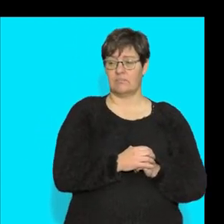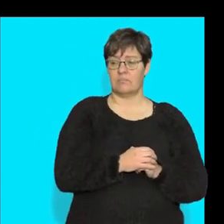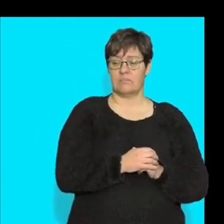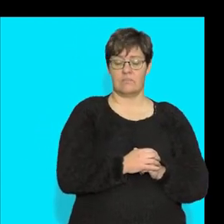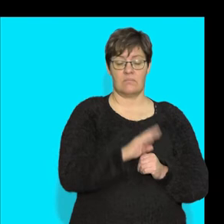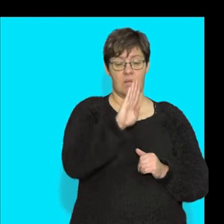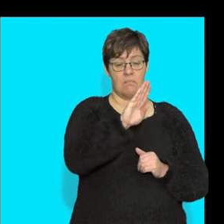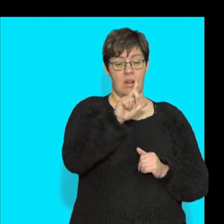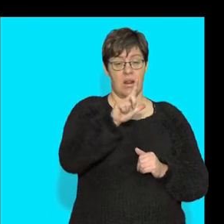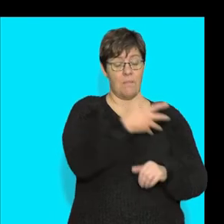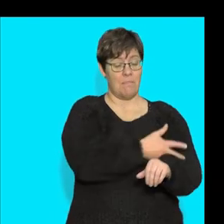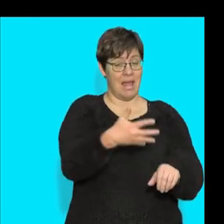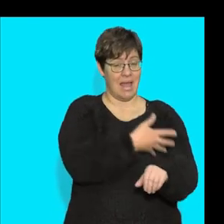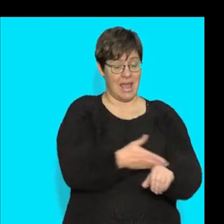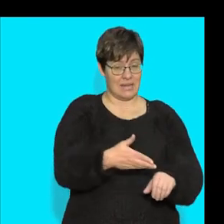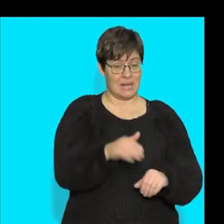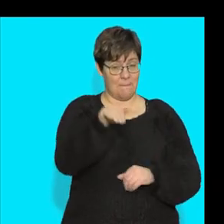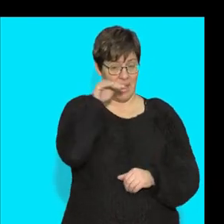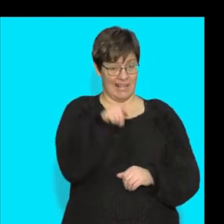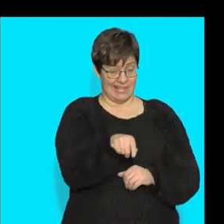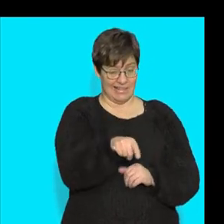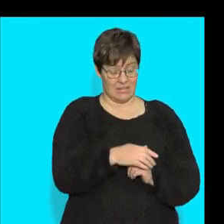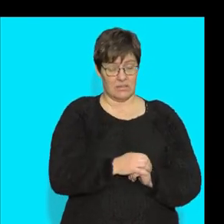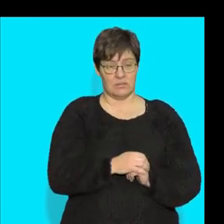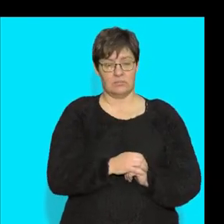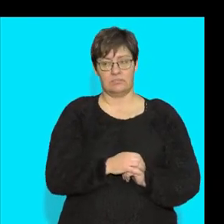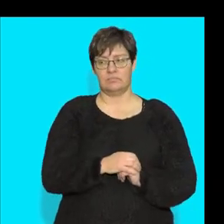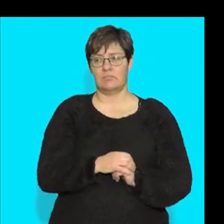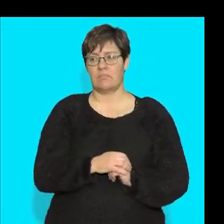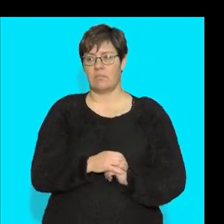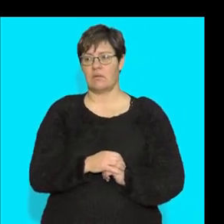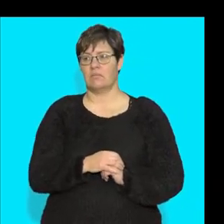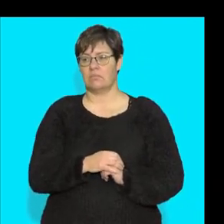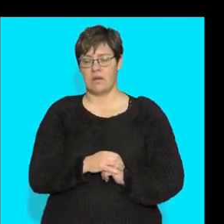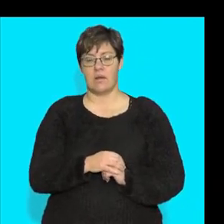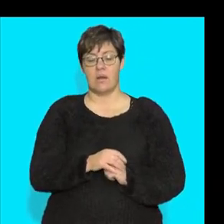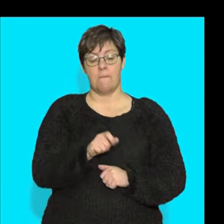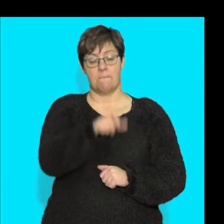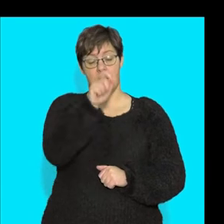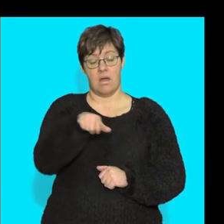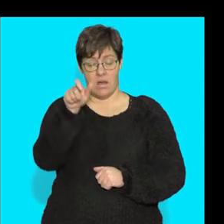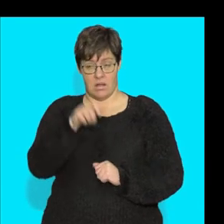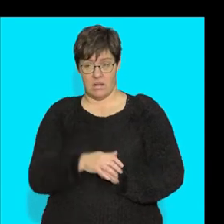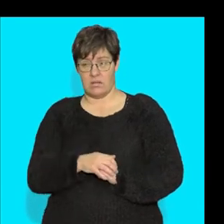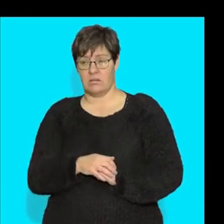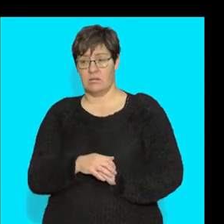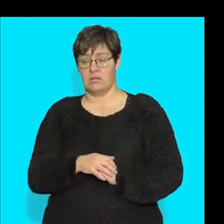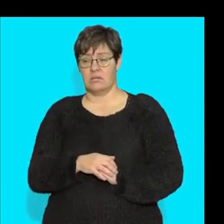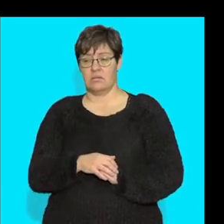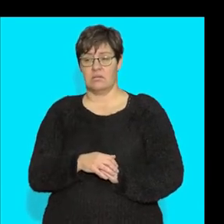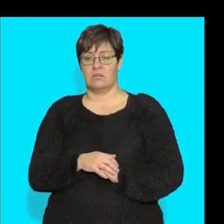Blood bank. And what am I going to draw? It's a bar graph. I am going to draw